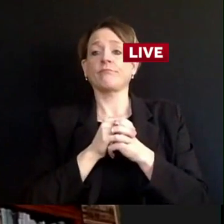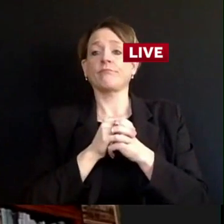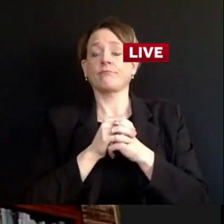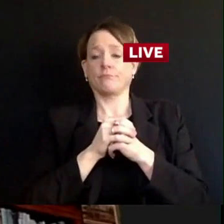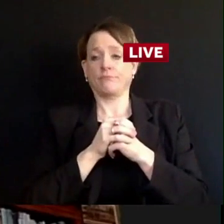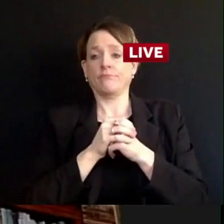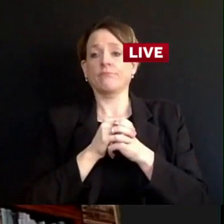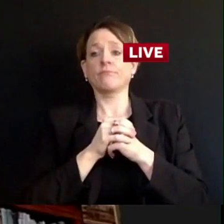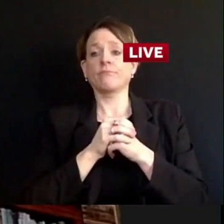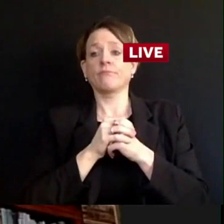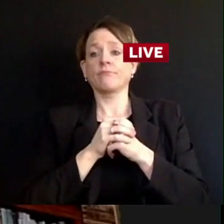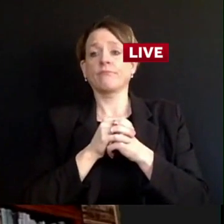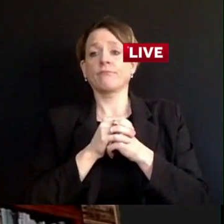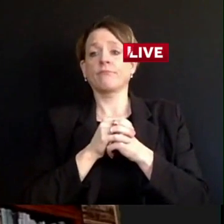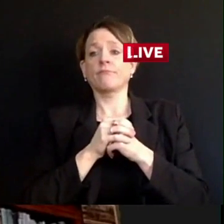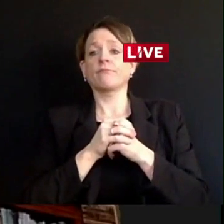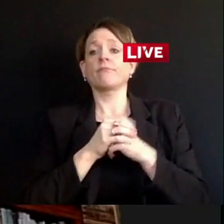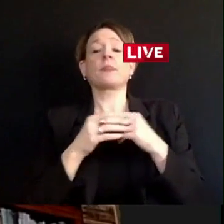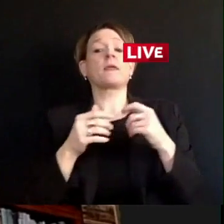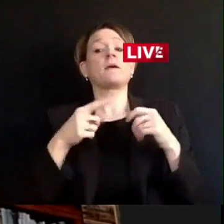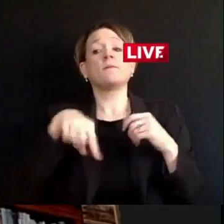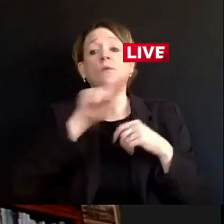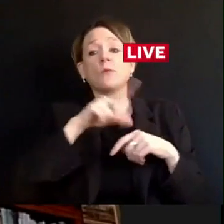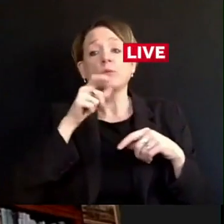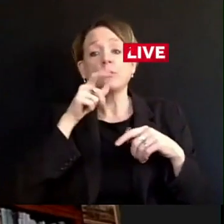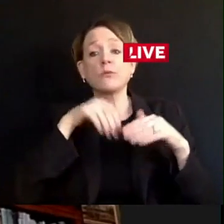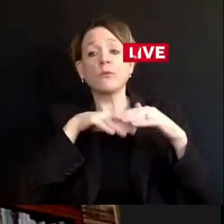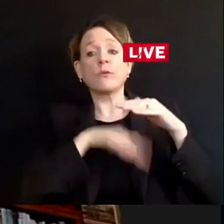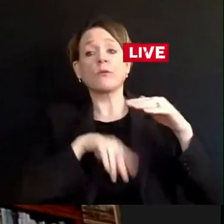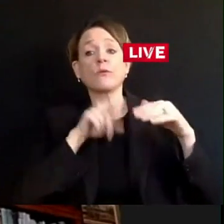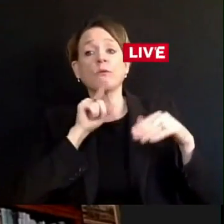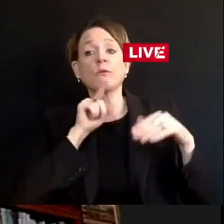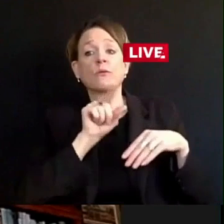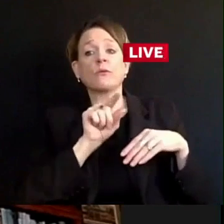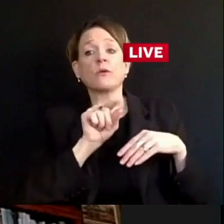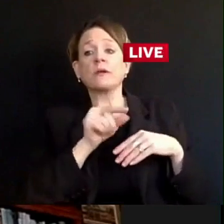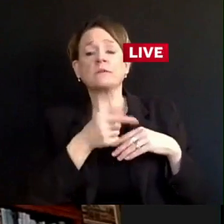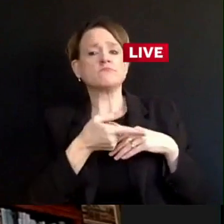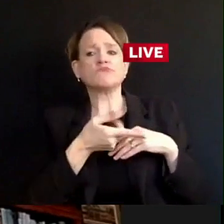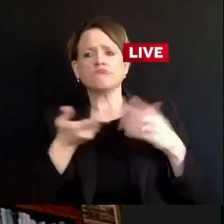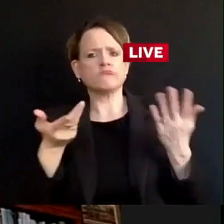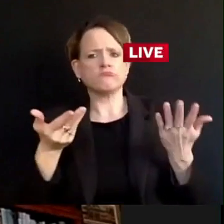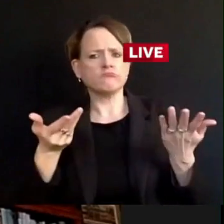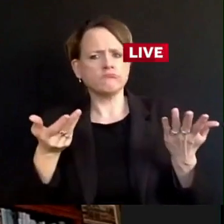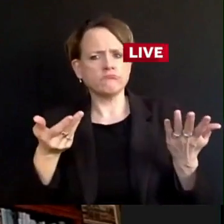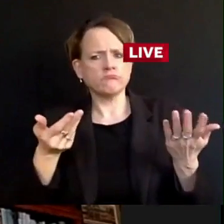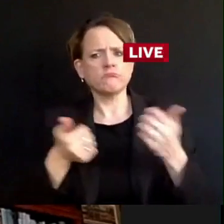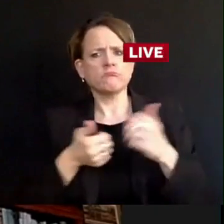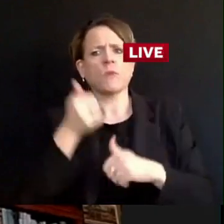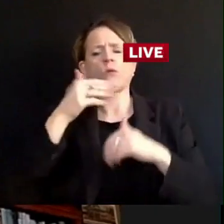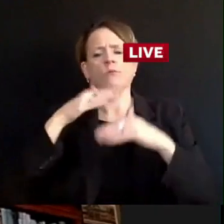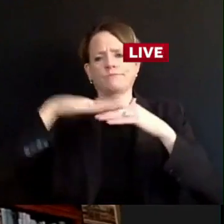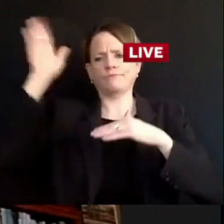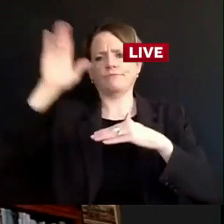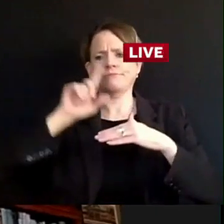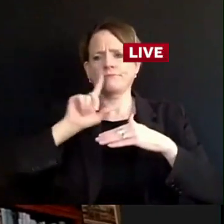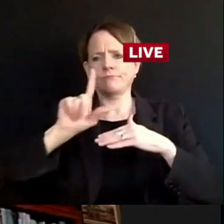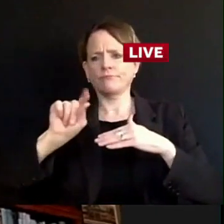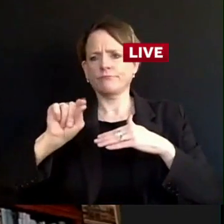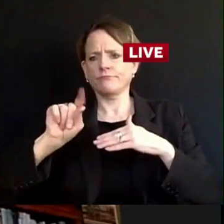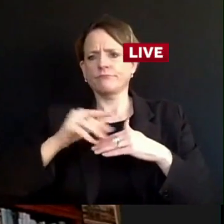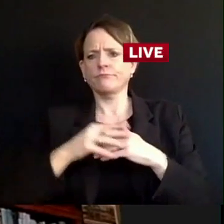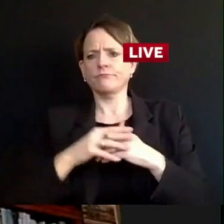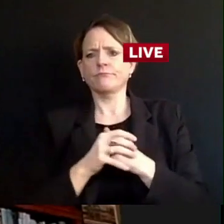protected from severe disease. Although the actual risk varies quite a bit in older people.